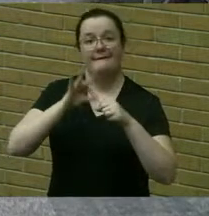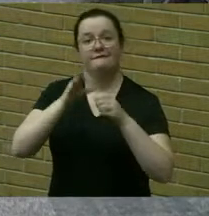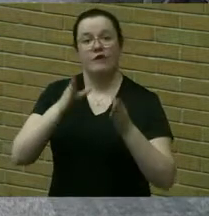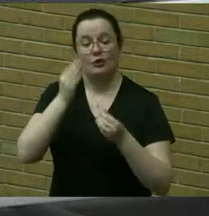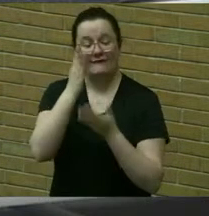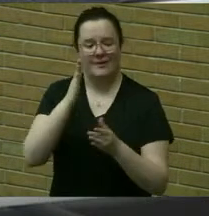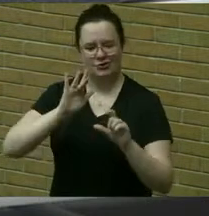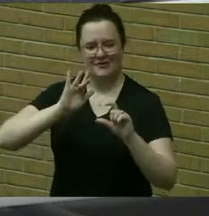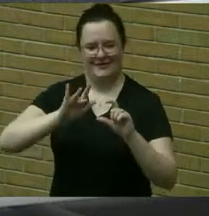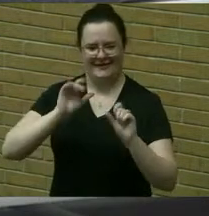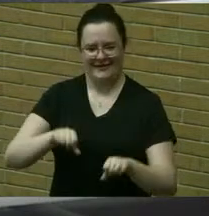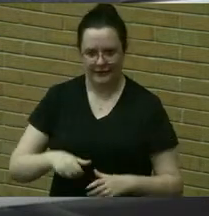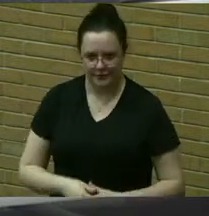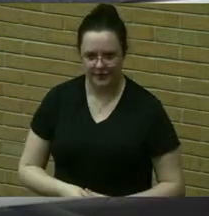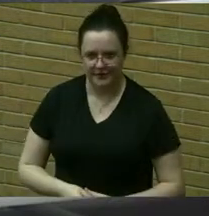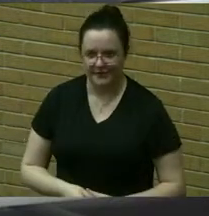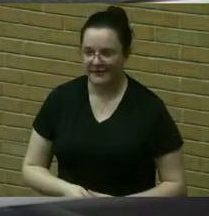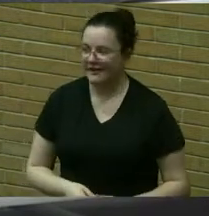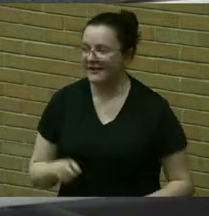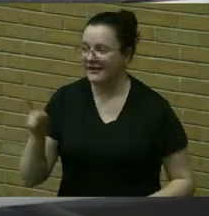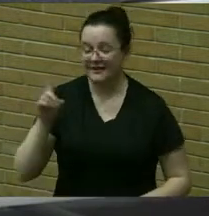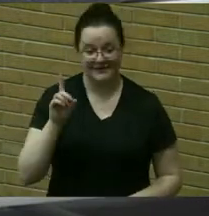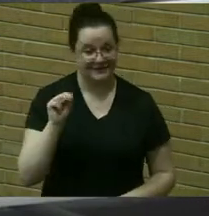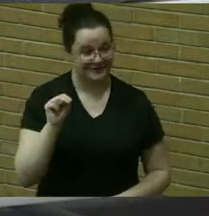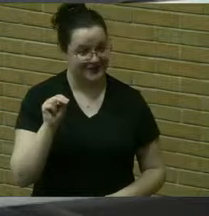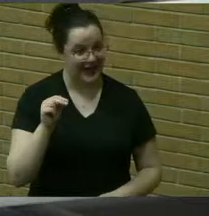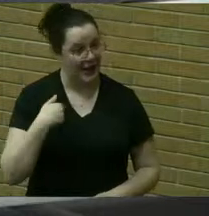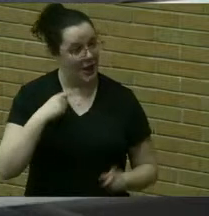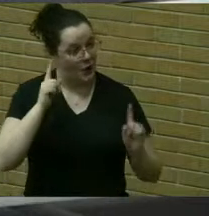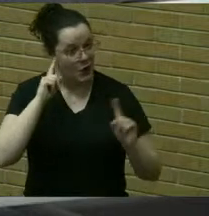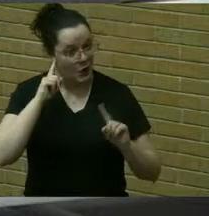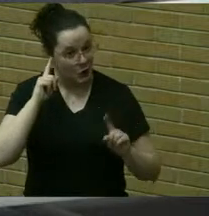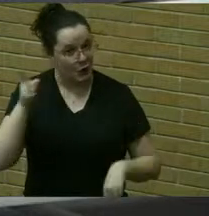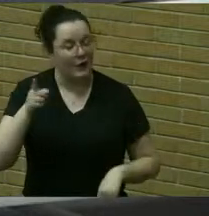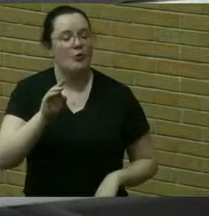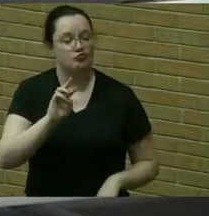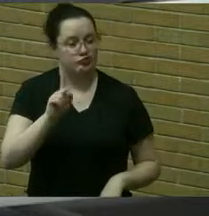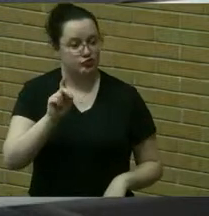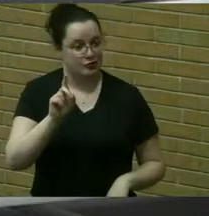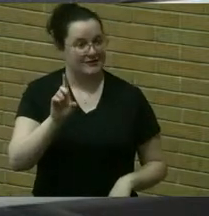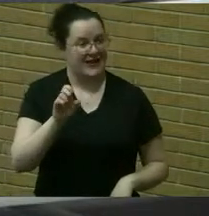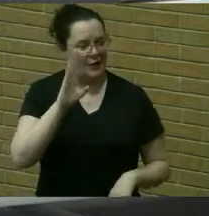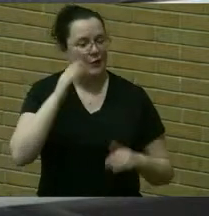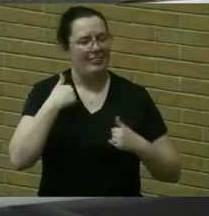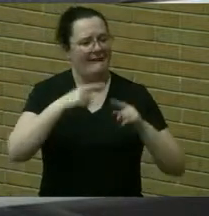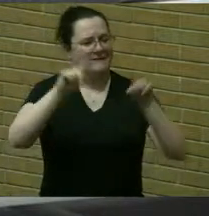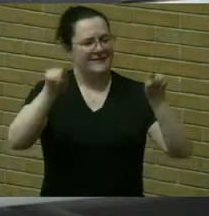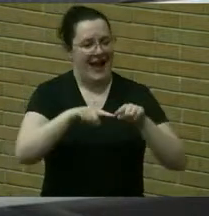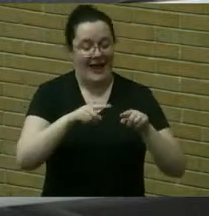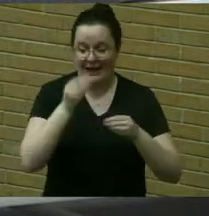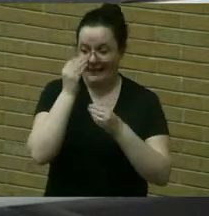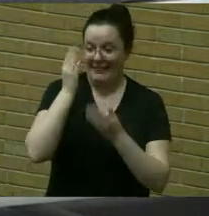they will have signage at brookside letting the people inevitably show up there now hopefully on both sides